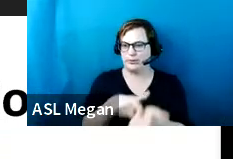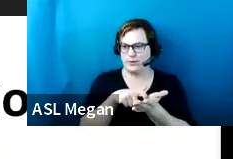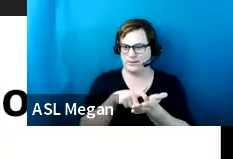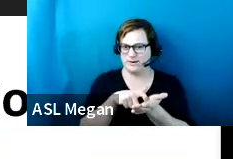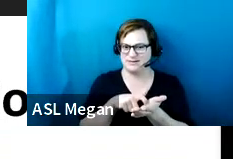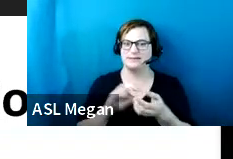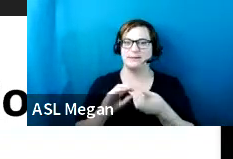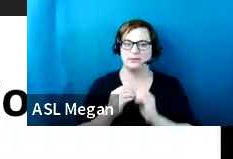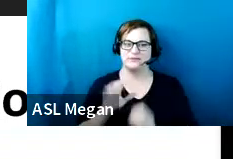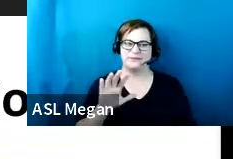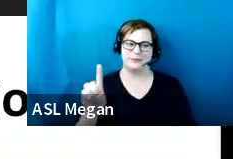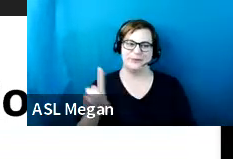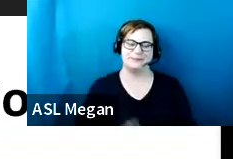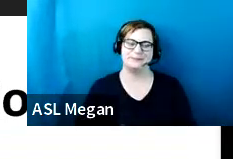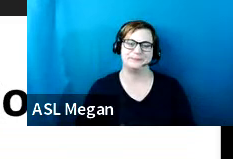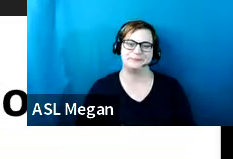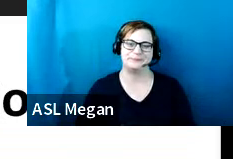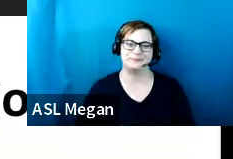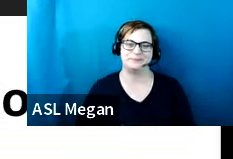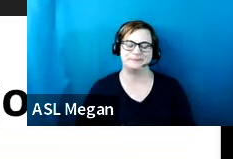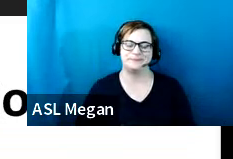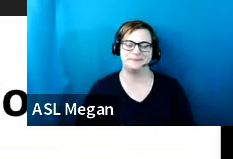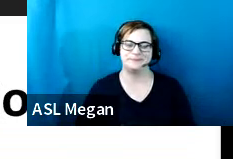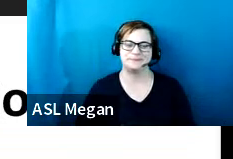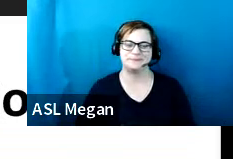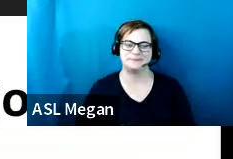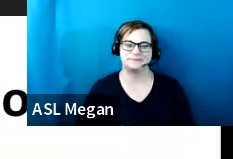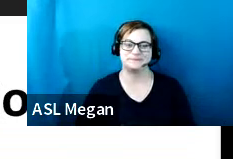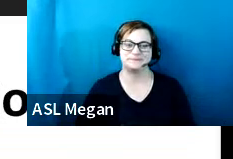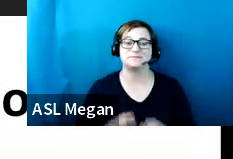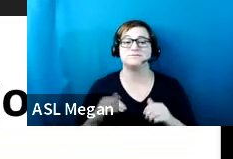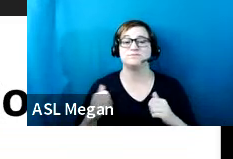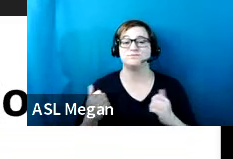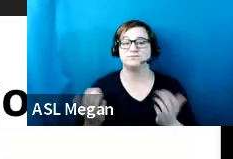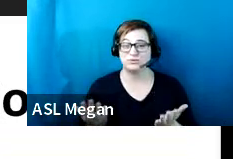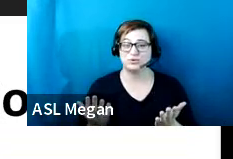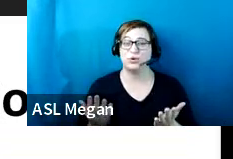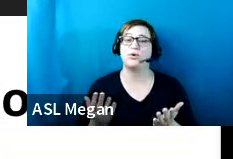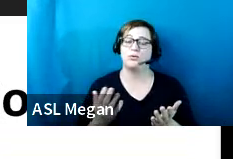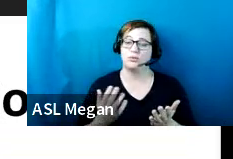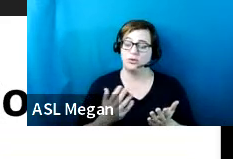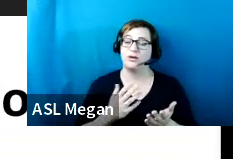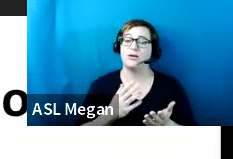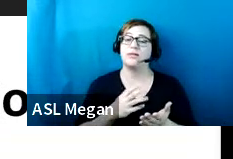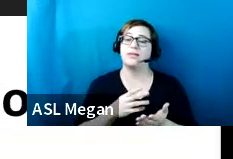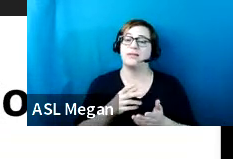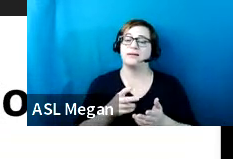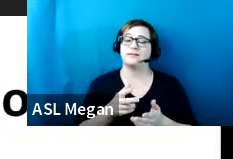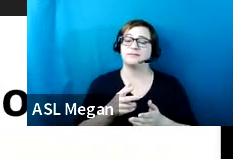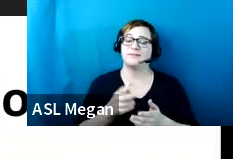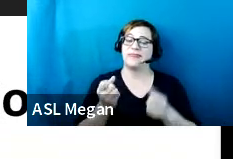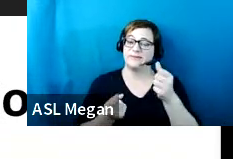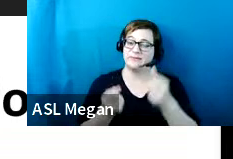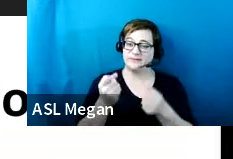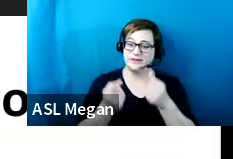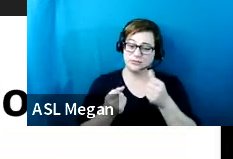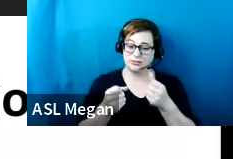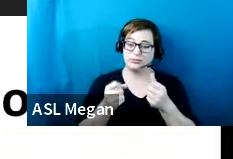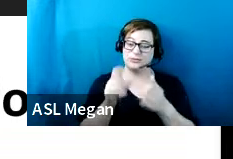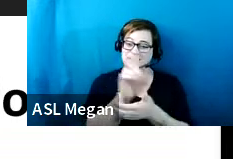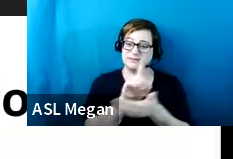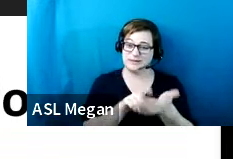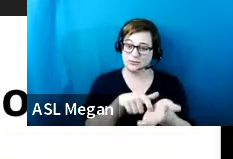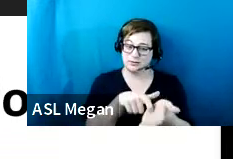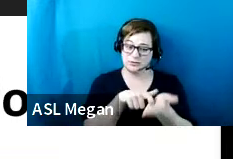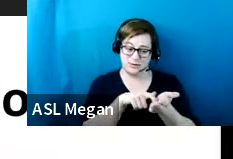51. So we kind of pull from the vehicle space design requirements. We want you to